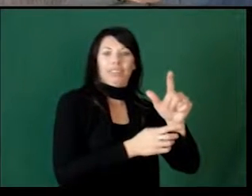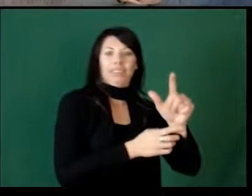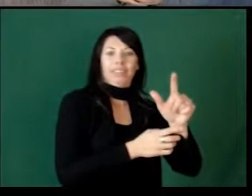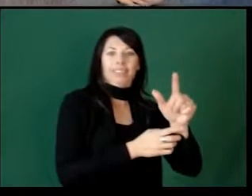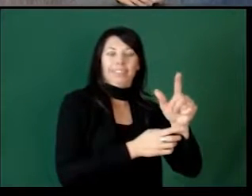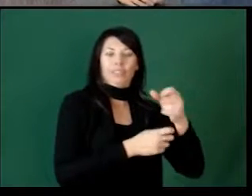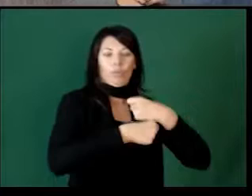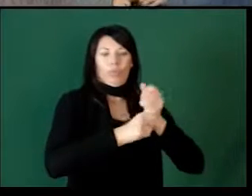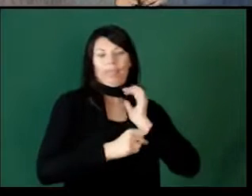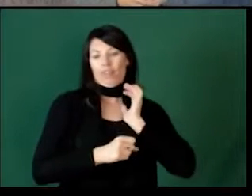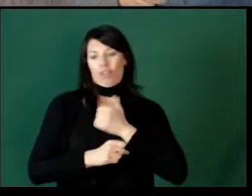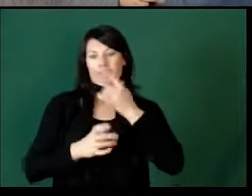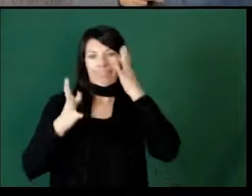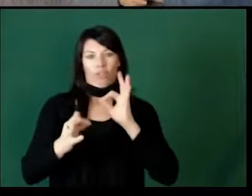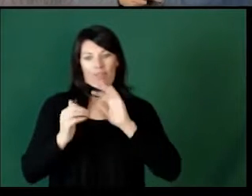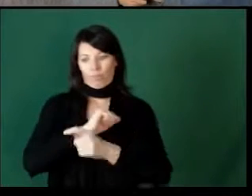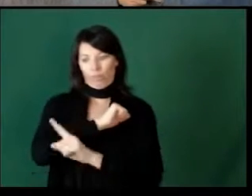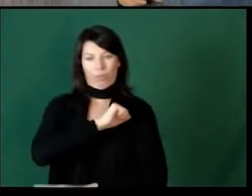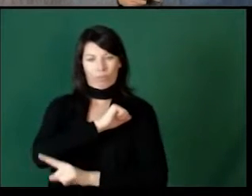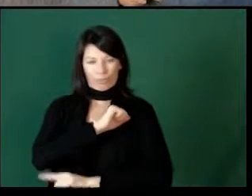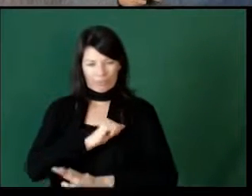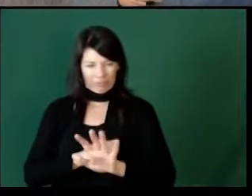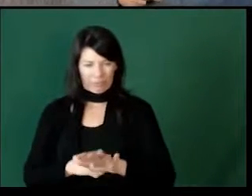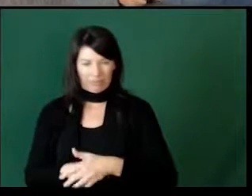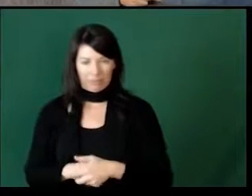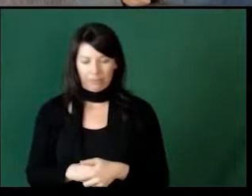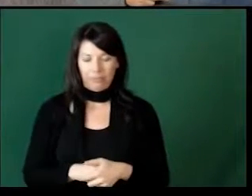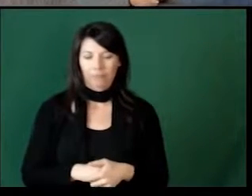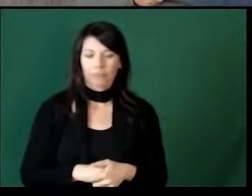what kind of punishment that child is going to have.